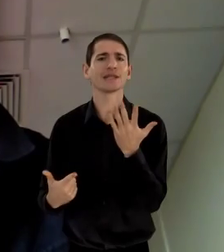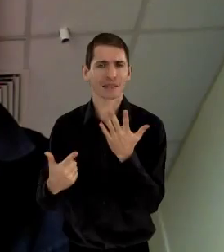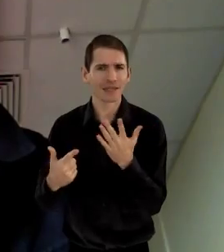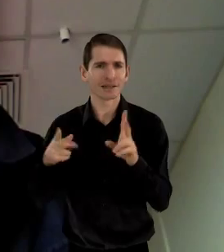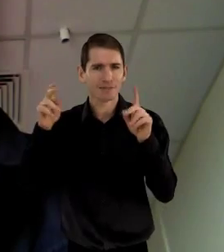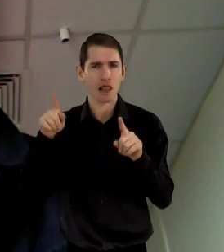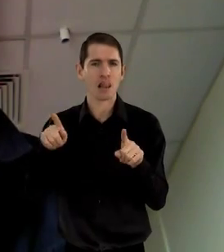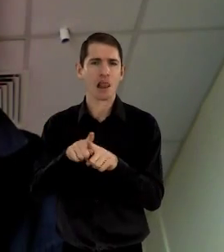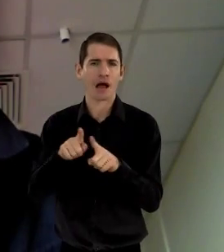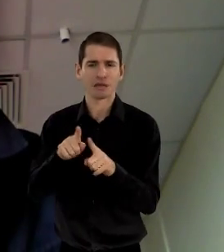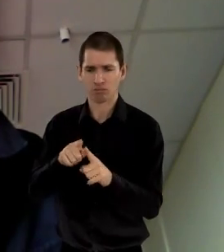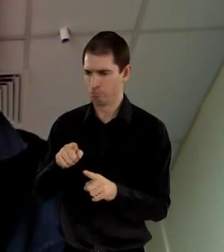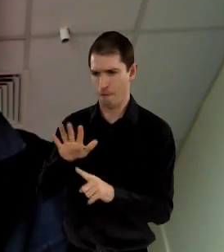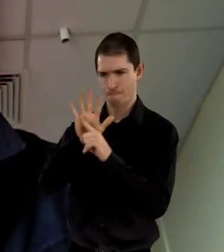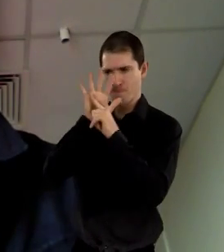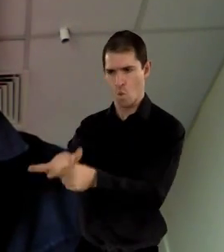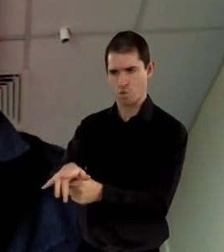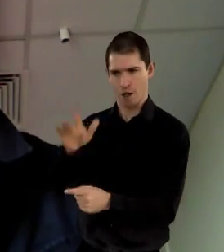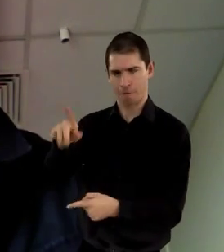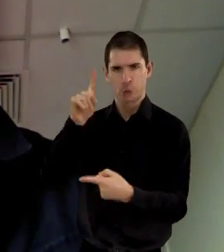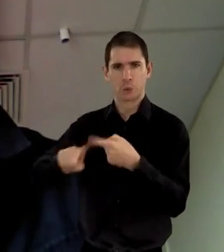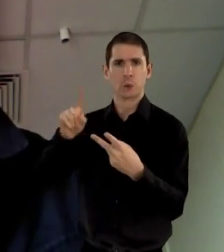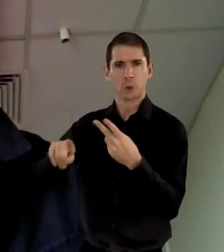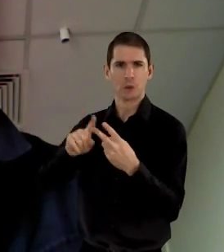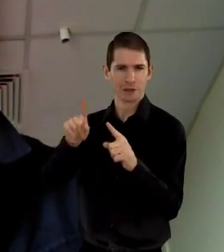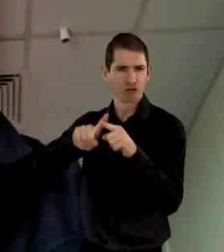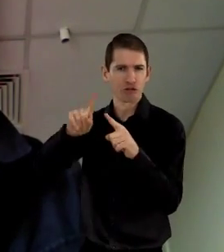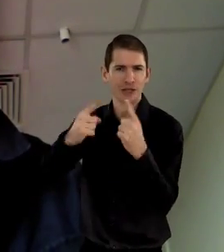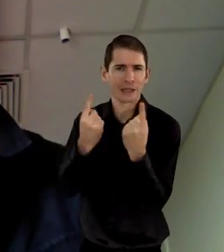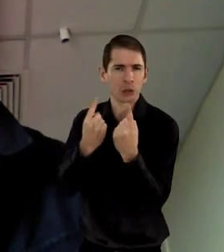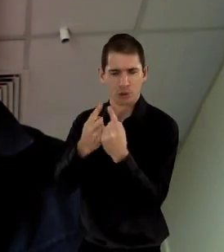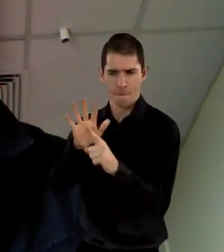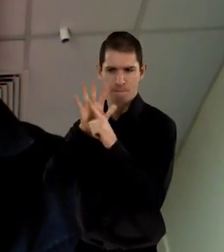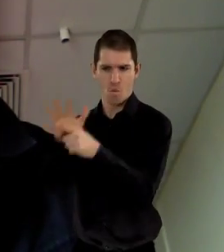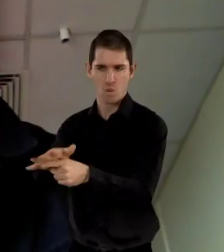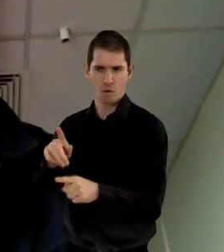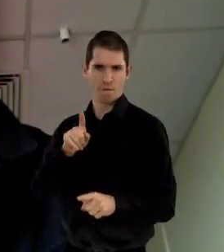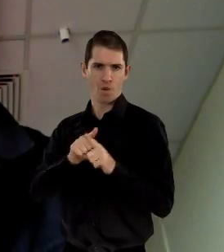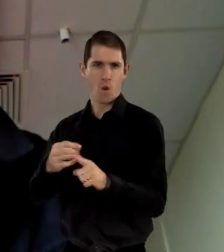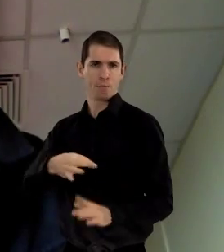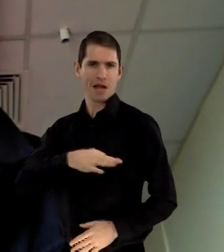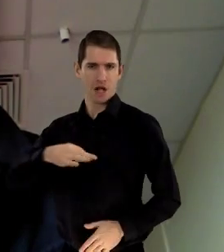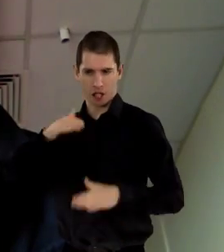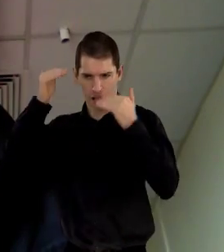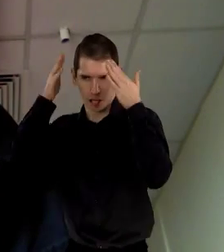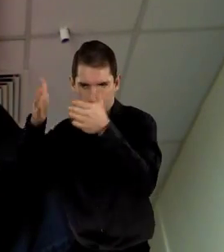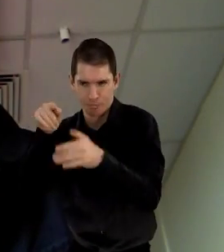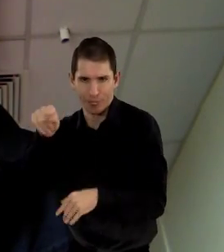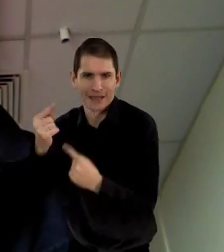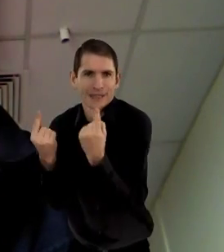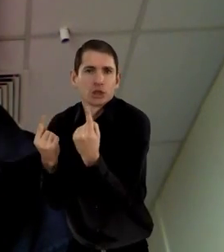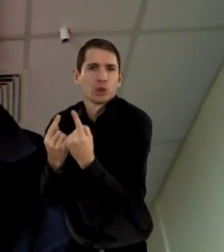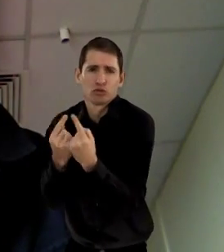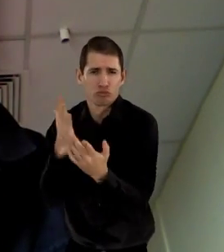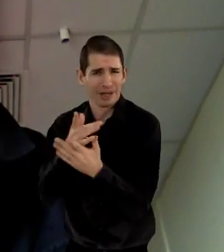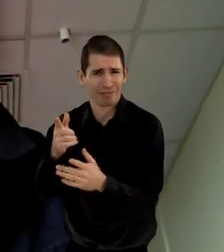you want to use that term, is the fact that it's being used to justify a whole range of issues which are both discriminating